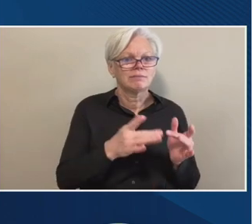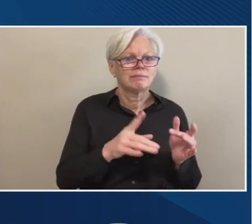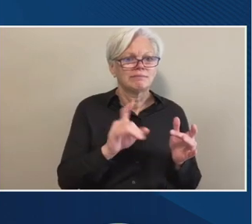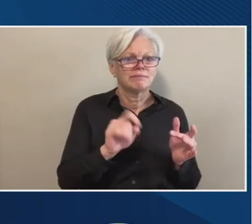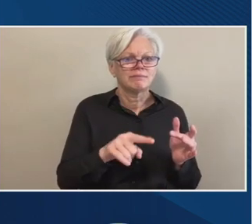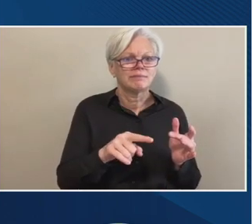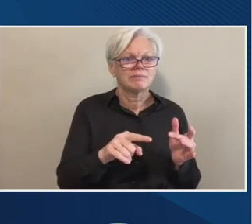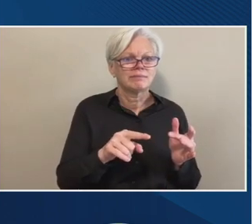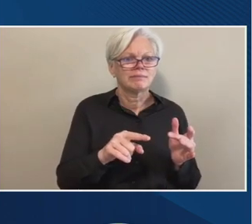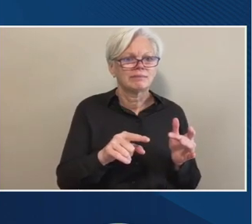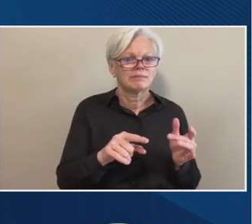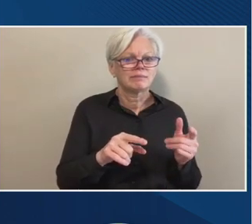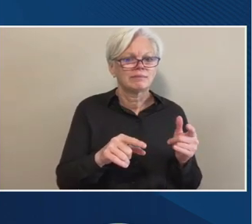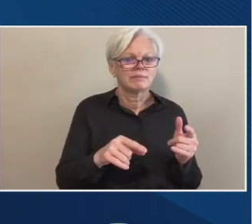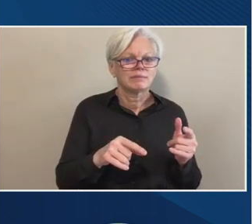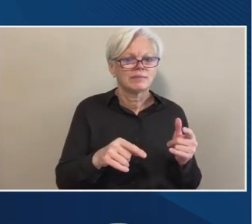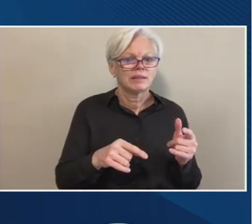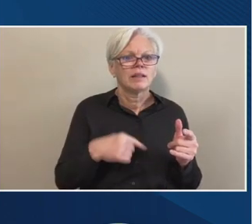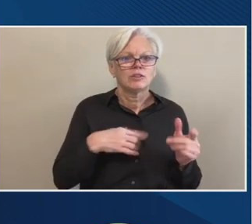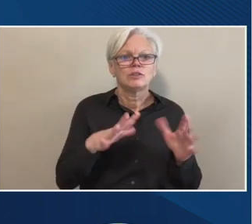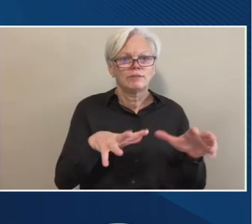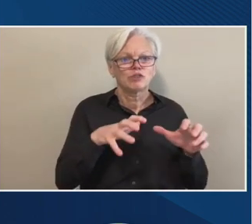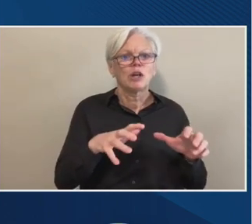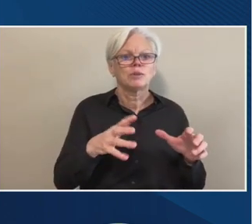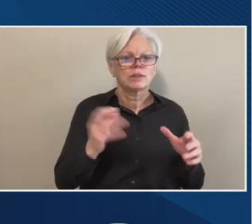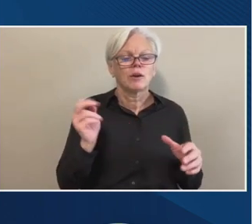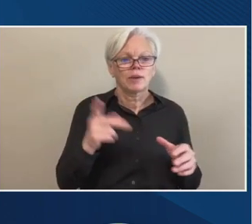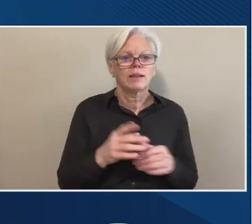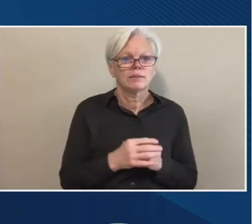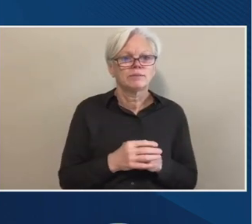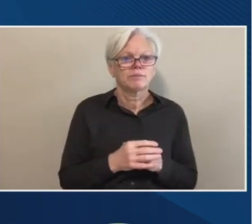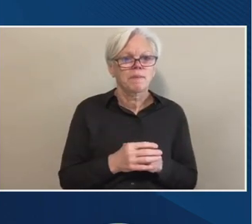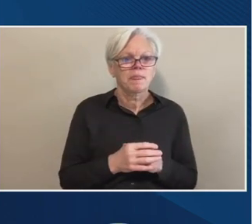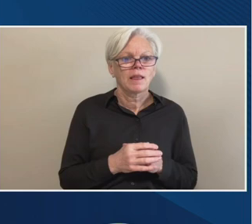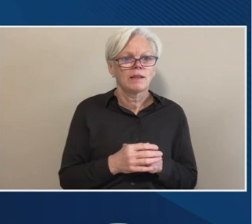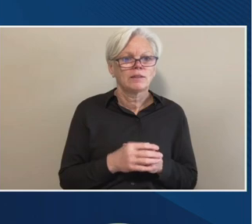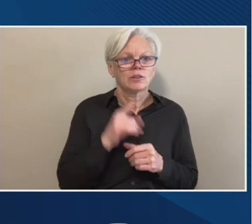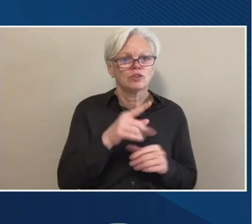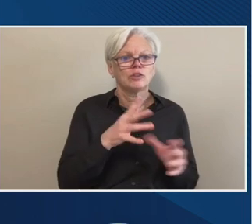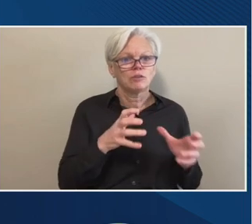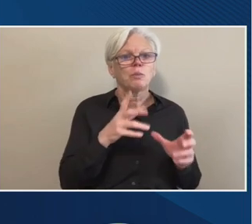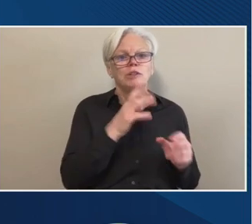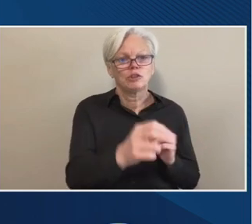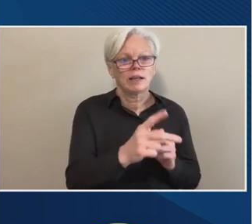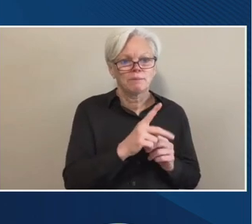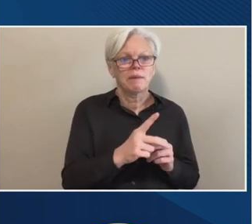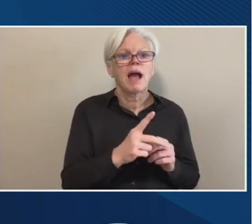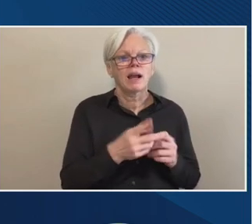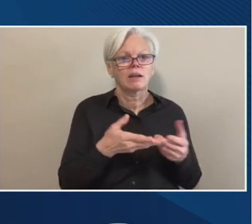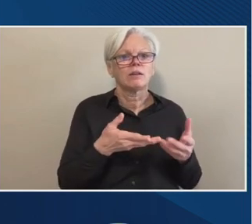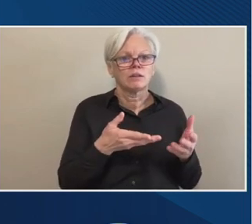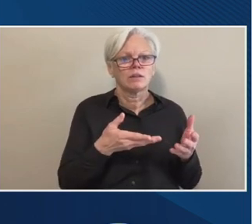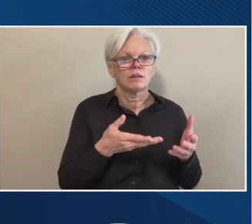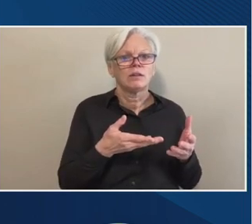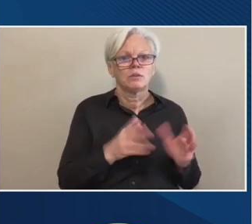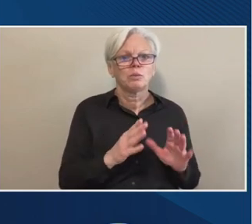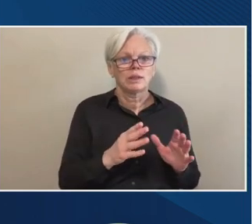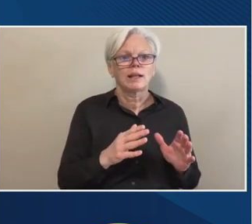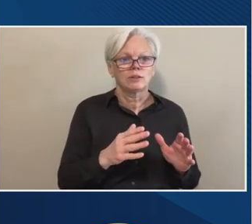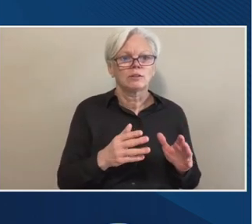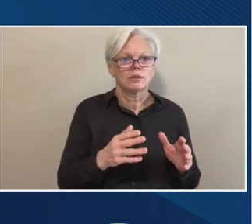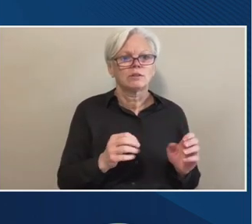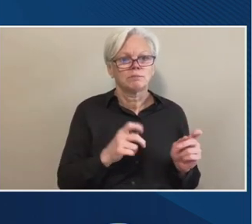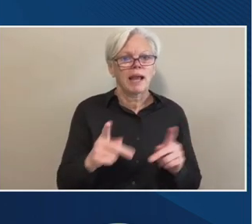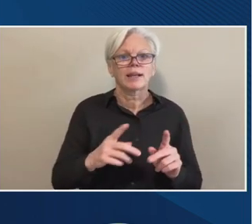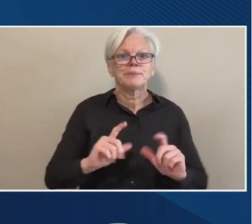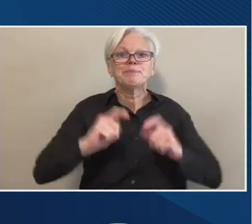No, she, she cut off of me as well. She froze. All right. So she has frozen. When she comes back, we'll put her, uh, we'll ask, we'll get her back in queue.